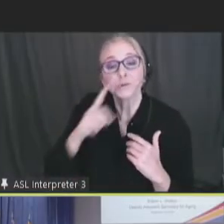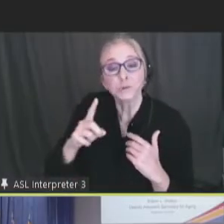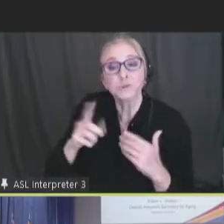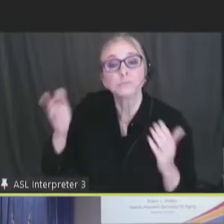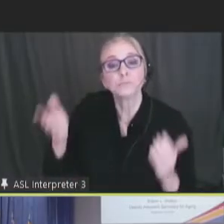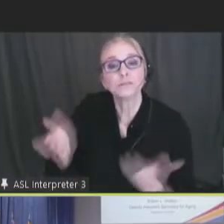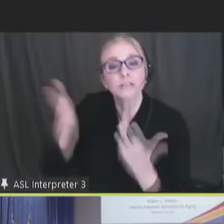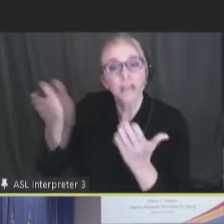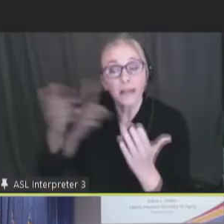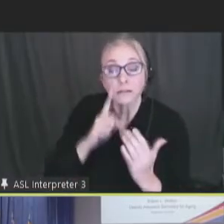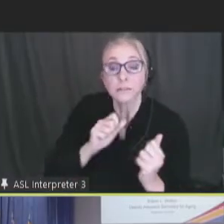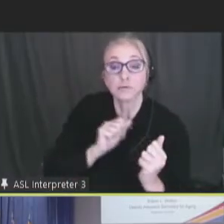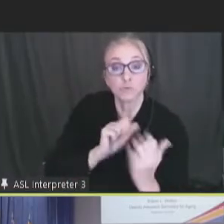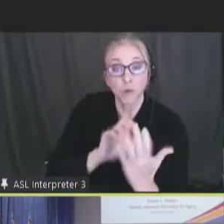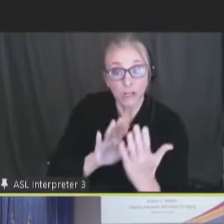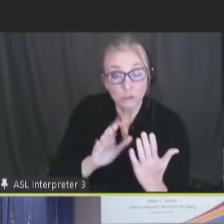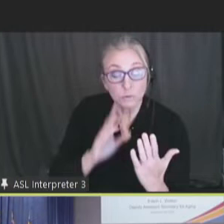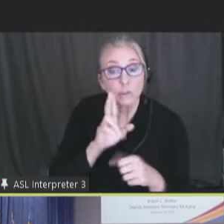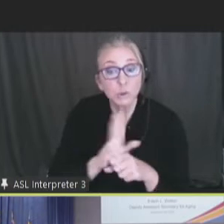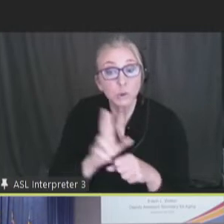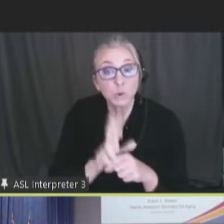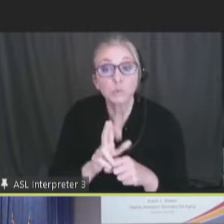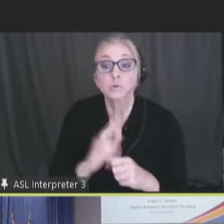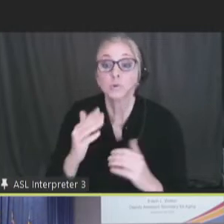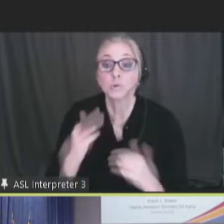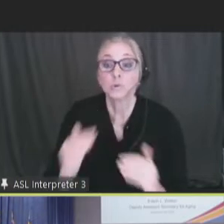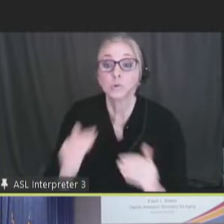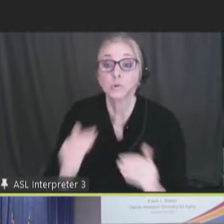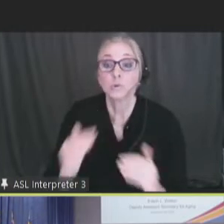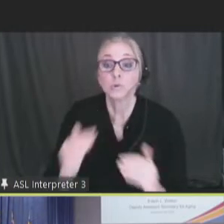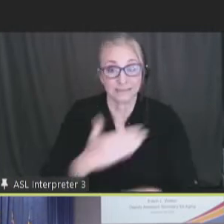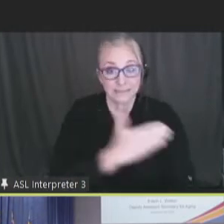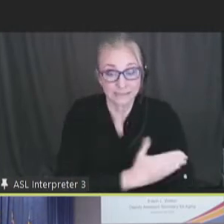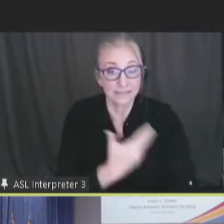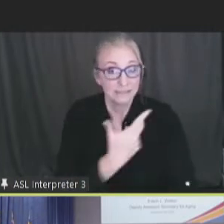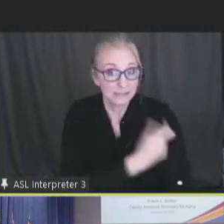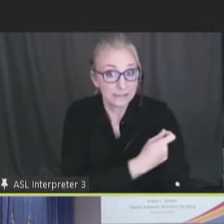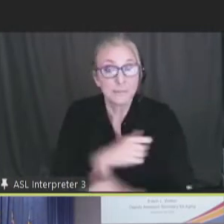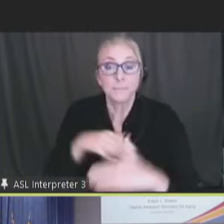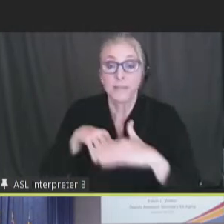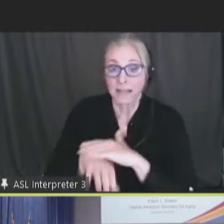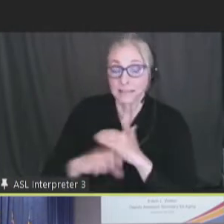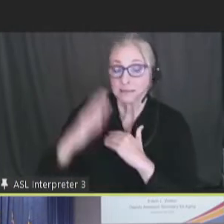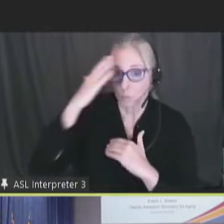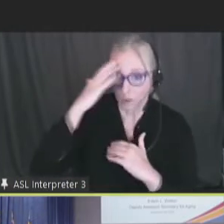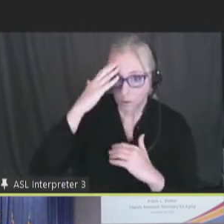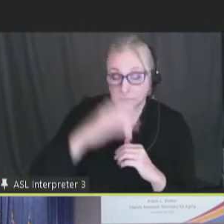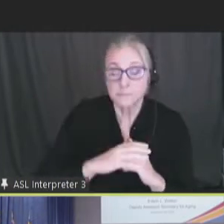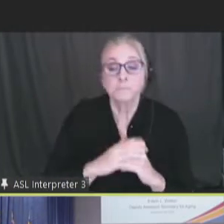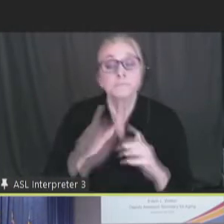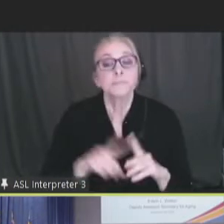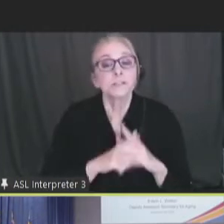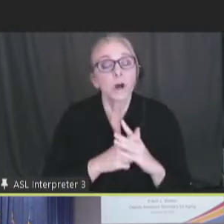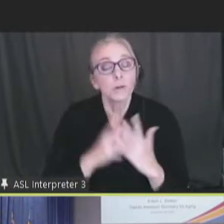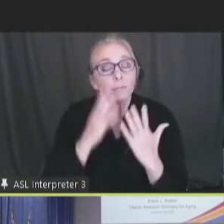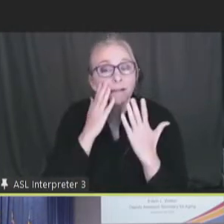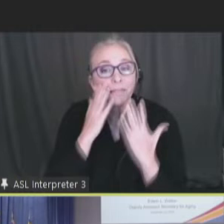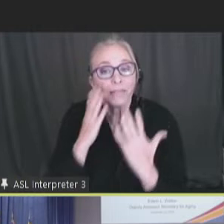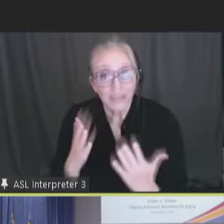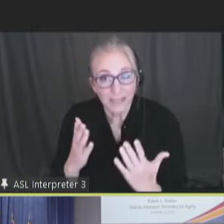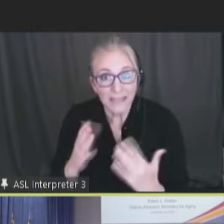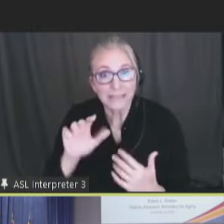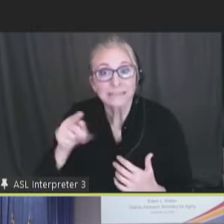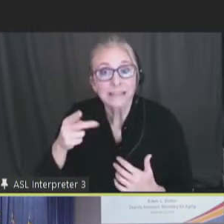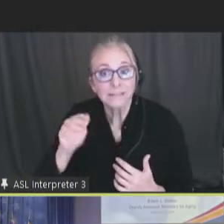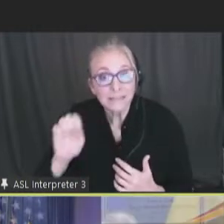we've used to enhance immunization access and awareness. And I have to start by thanking Stephanie